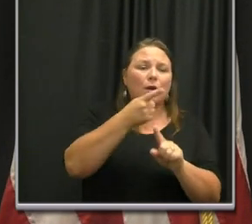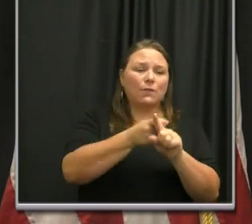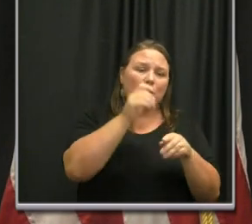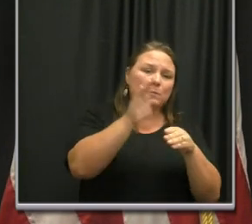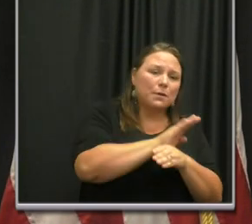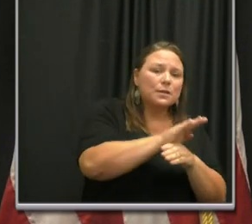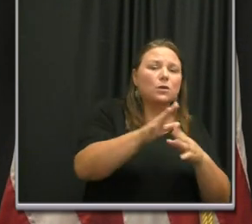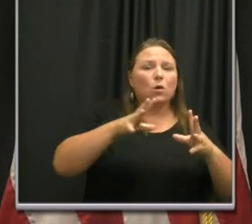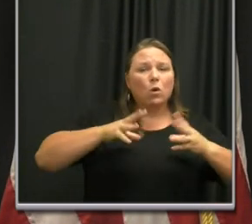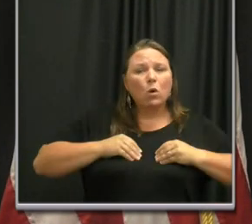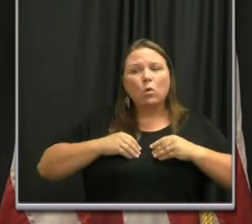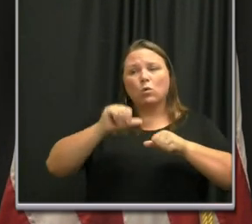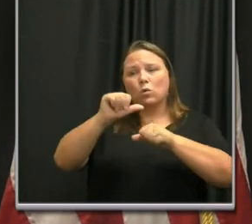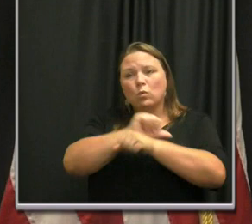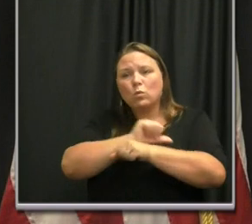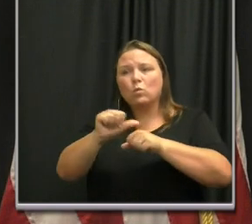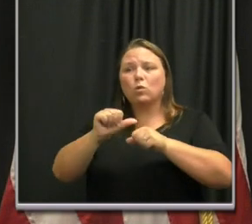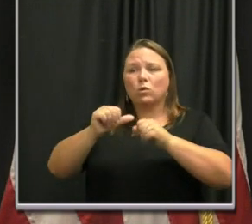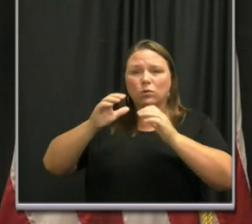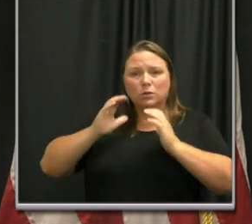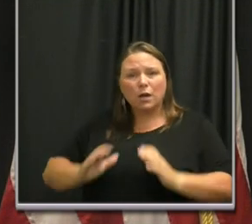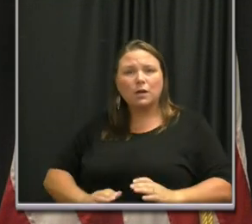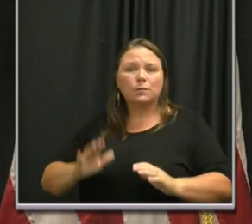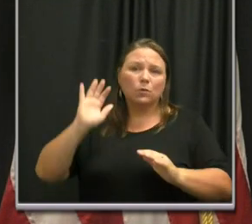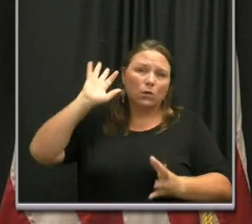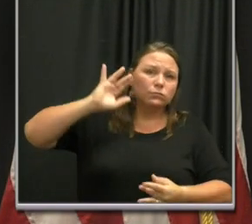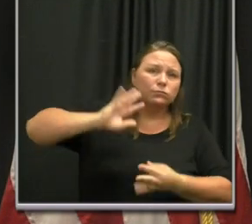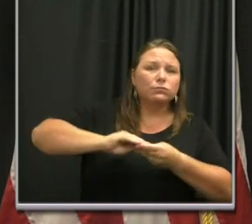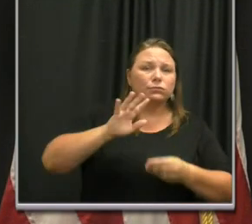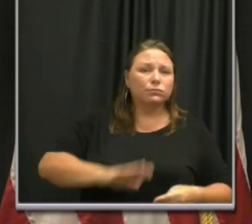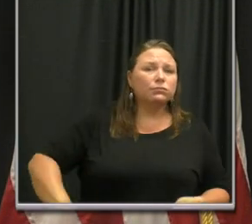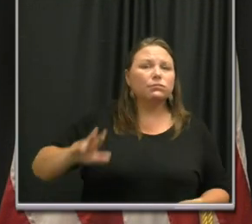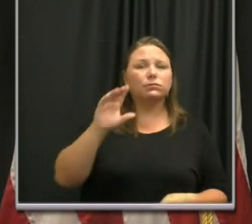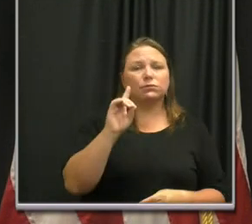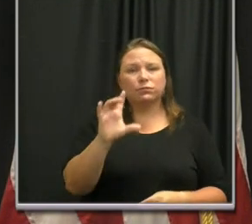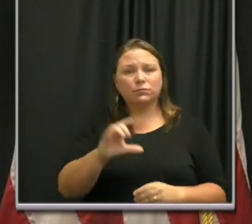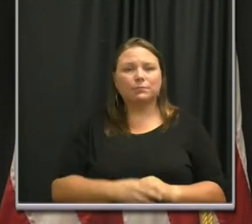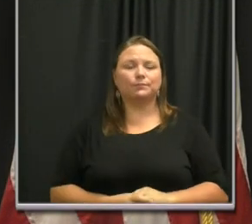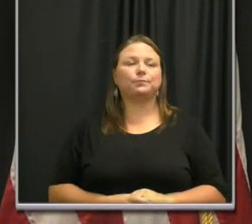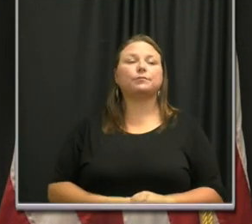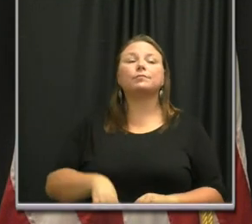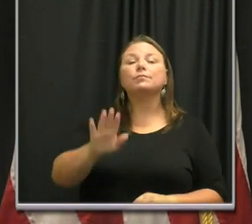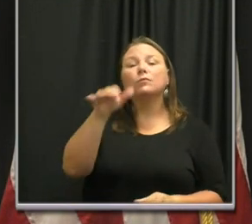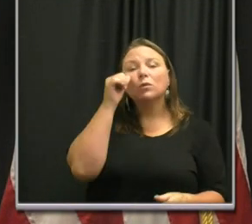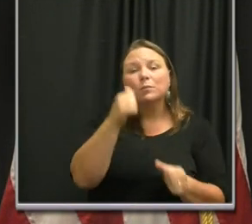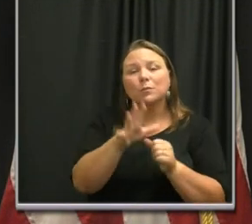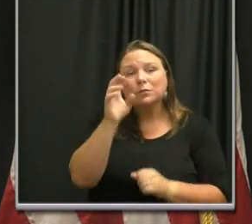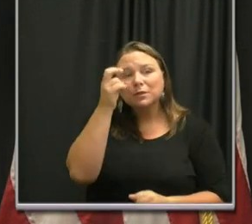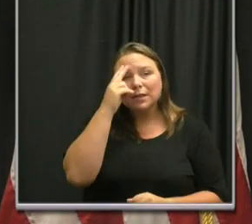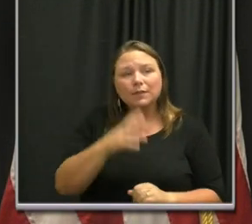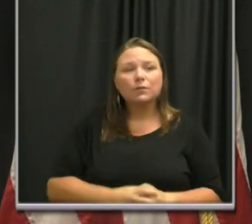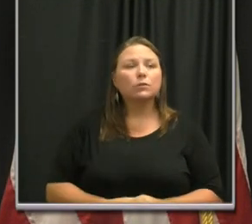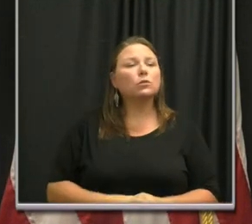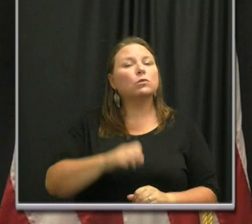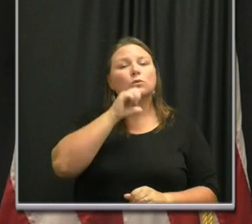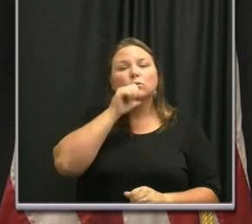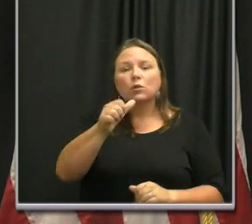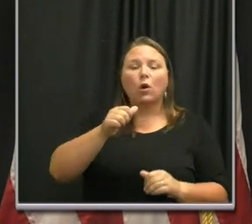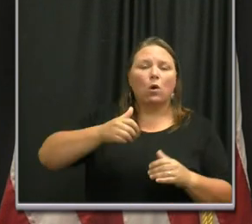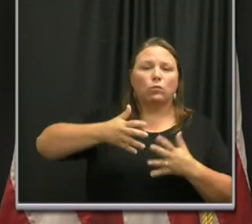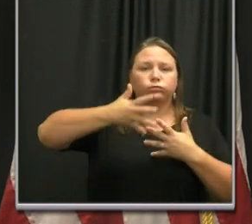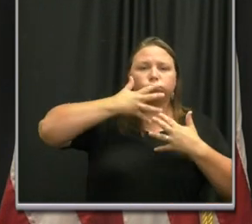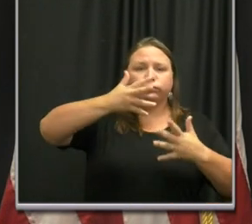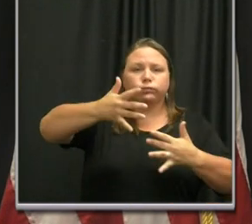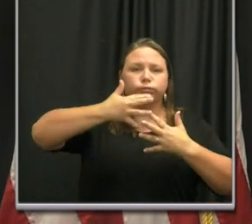and their patrons across Davidson County. Remember, Nashville, don't share your air.